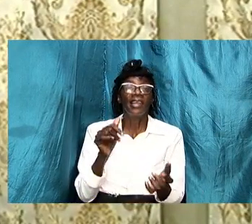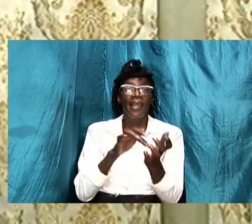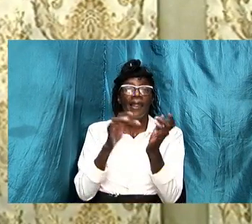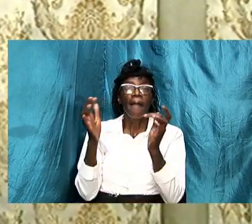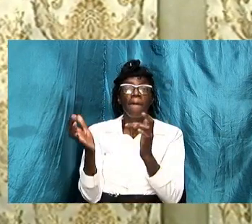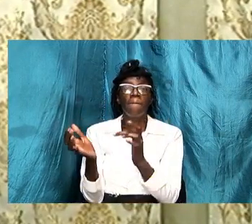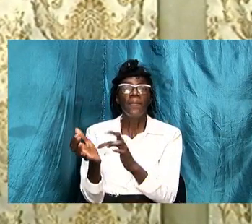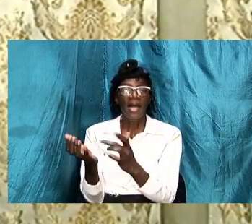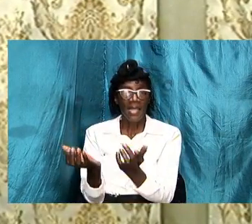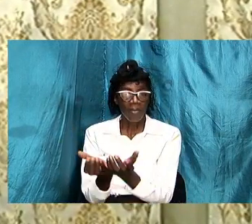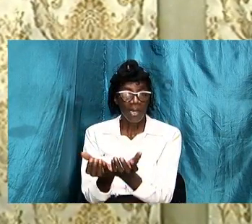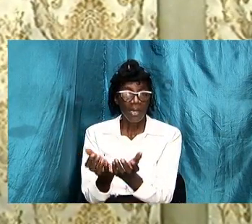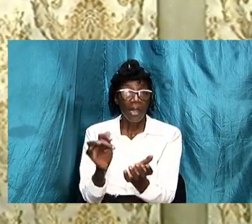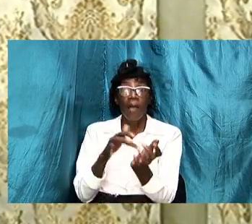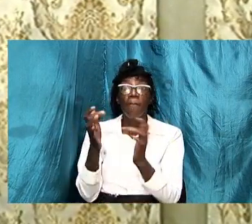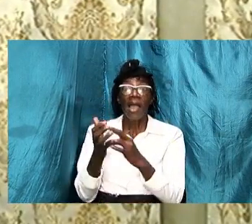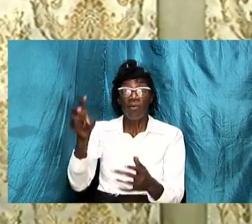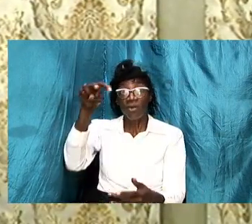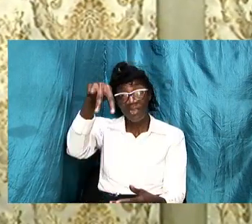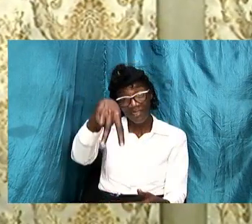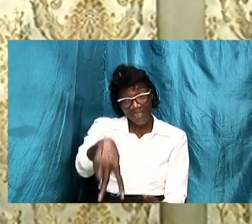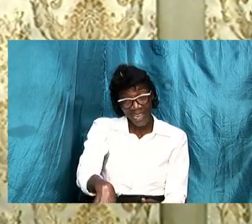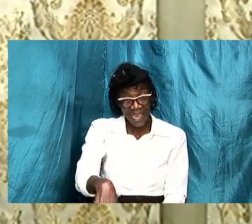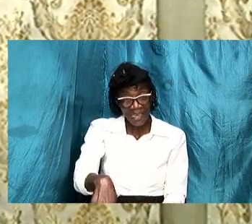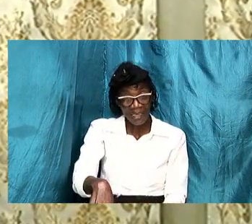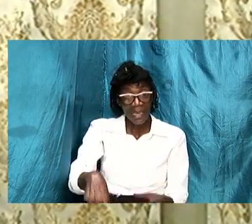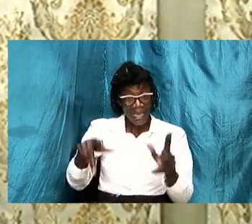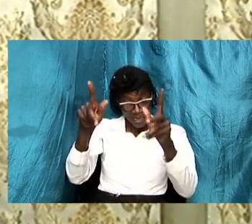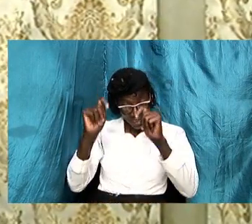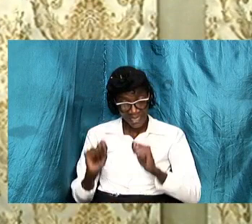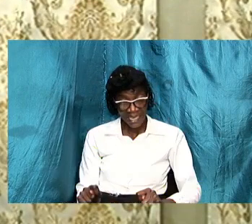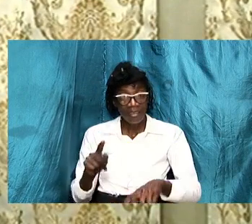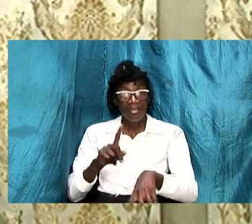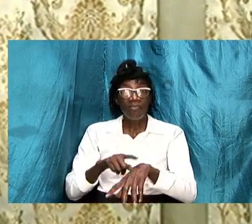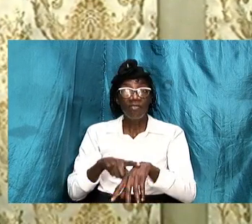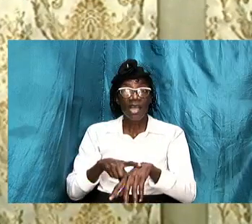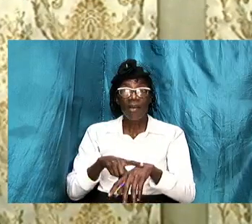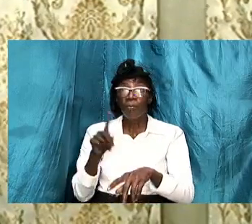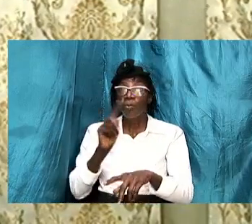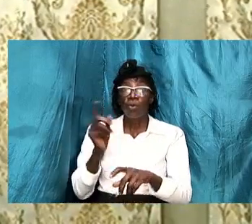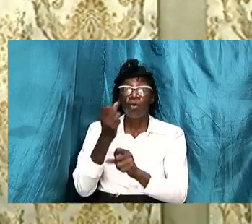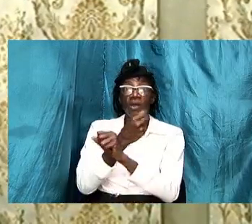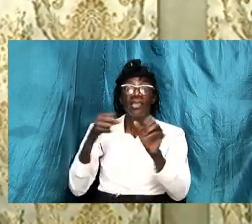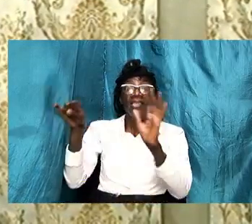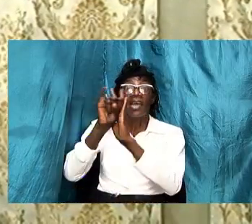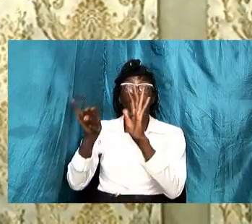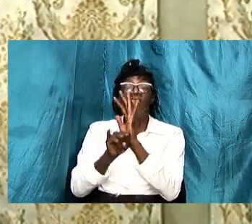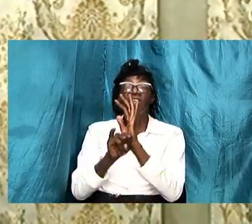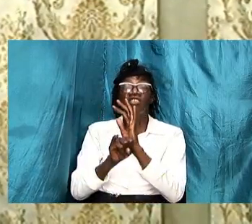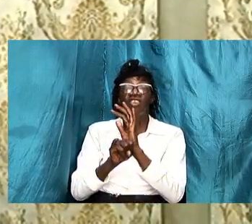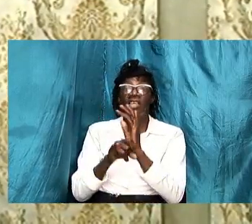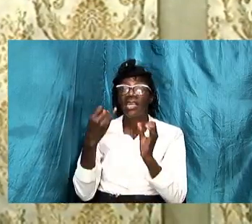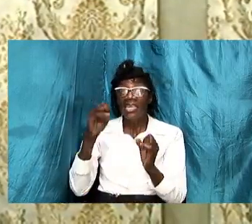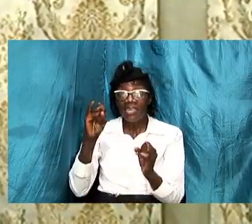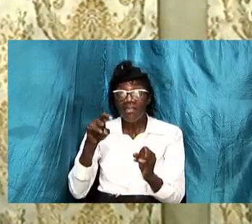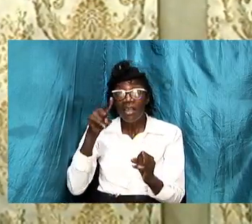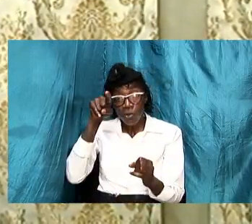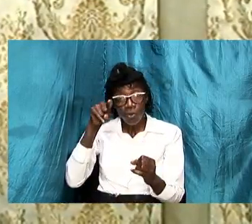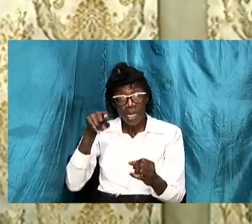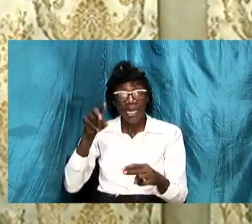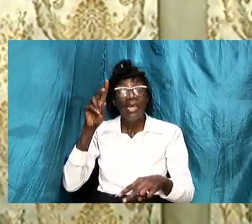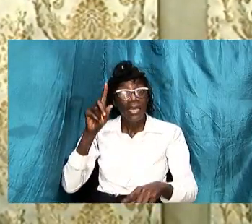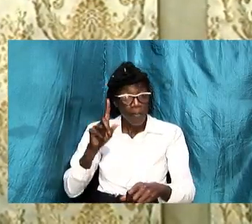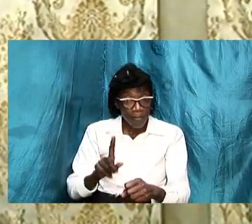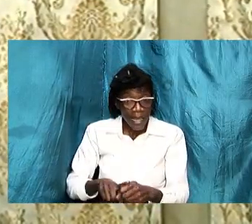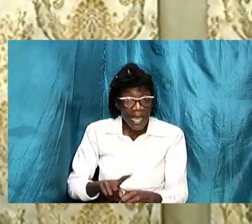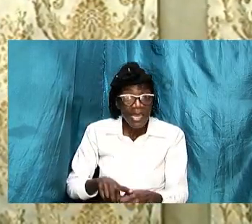stand the test of time where salvation is concerned you can depend on the bible where the word of